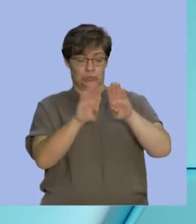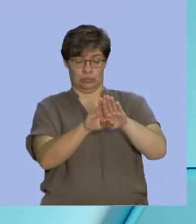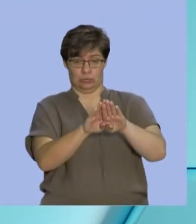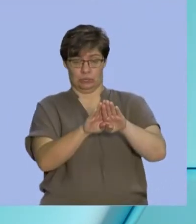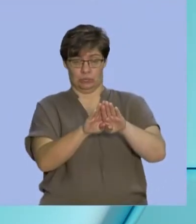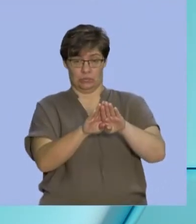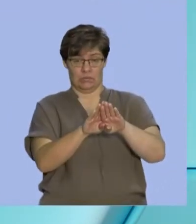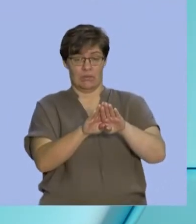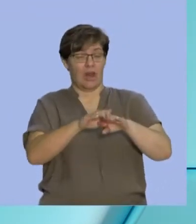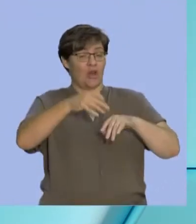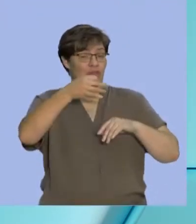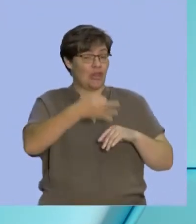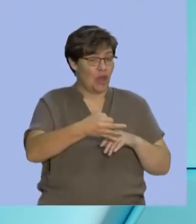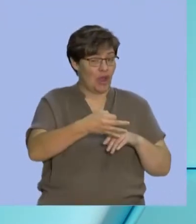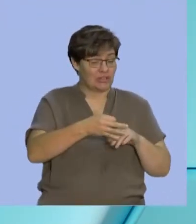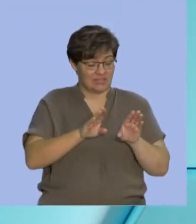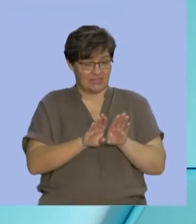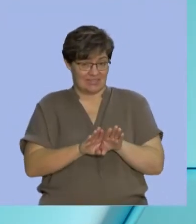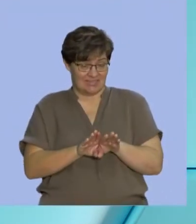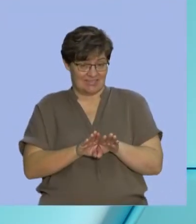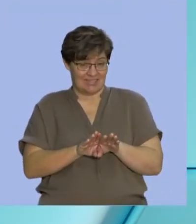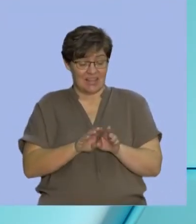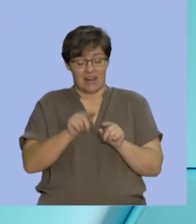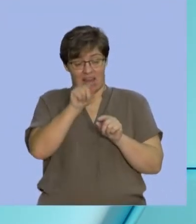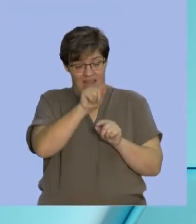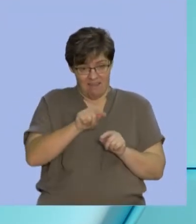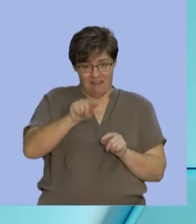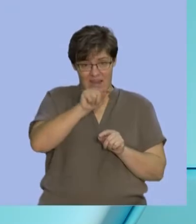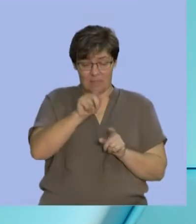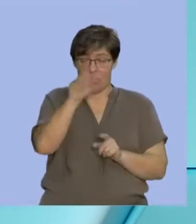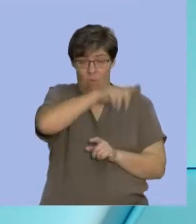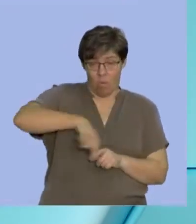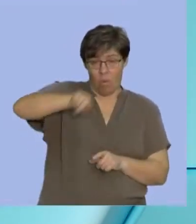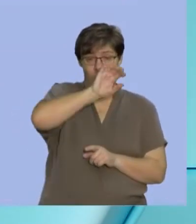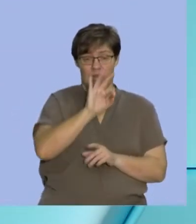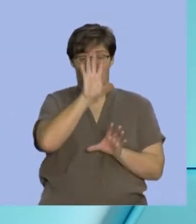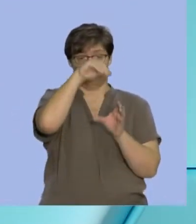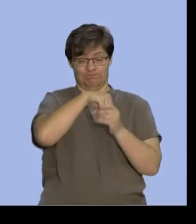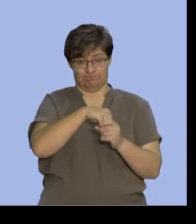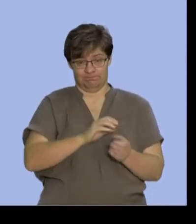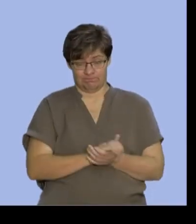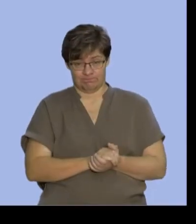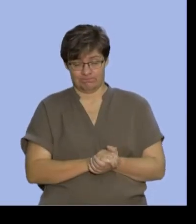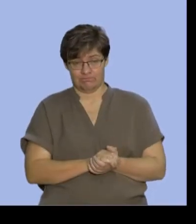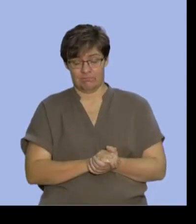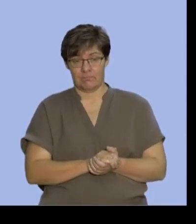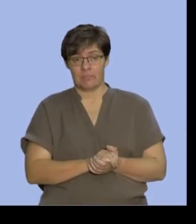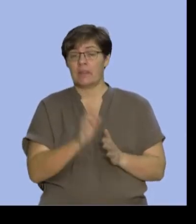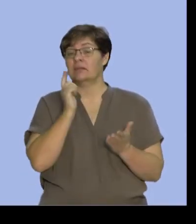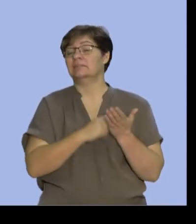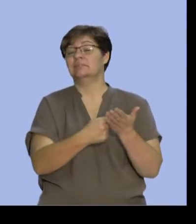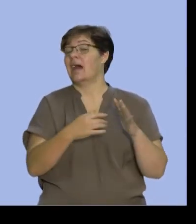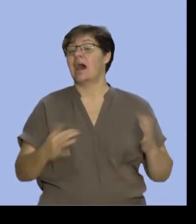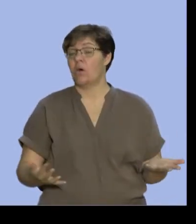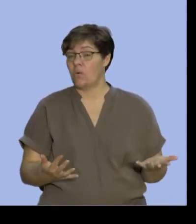But there's that third one, the middle one, that's the intersection of all three. And in this way, we can describe it and